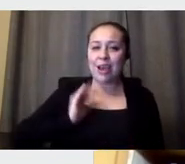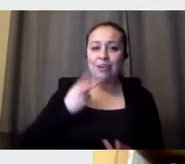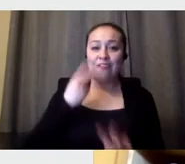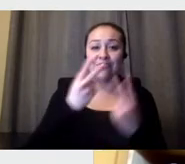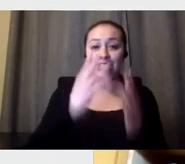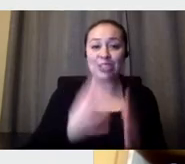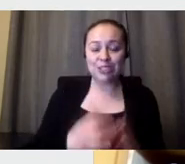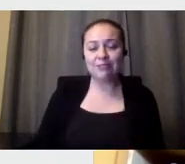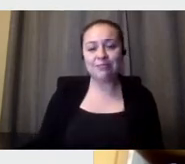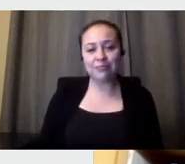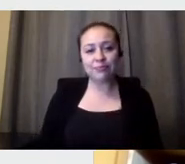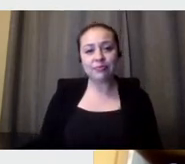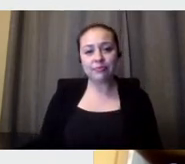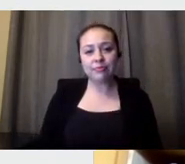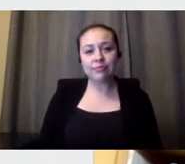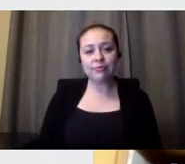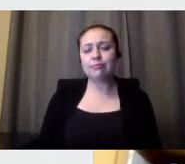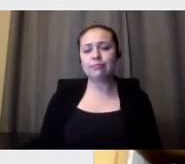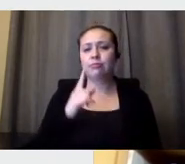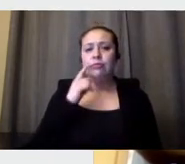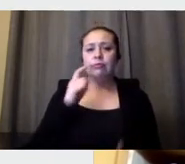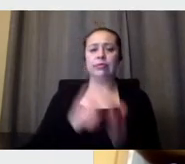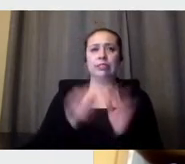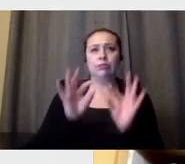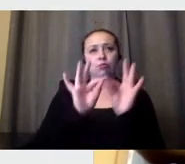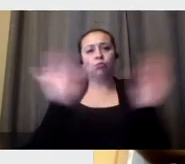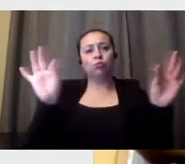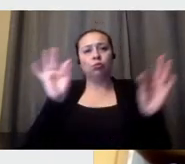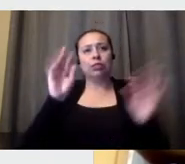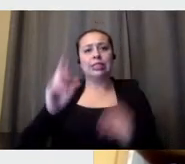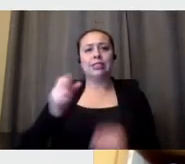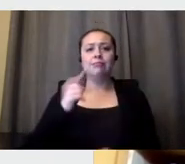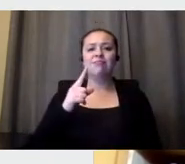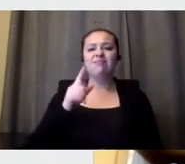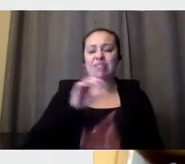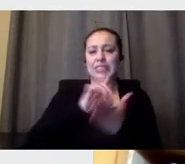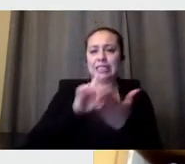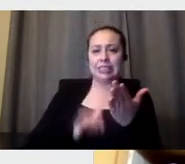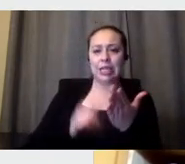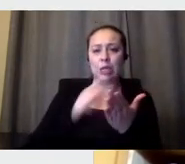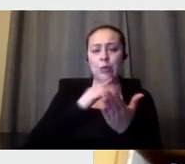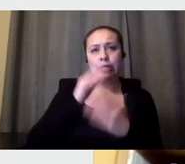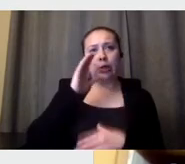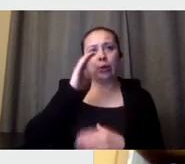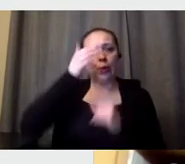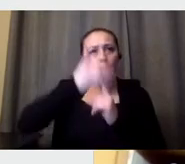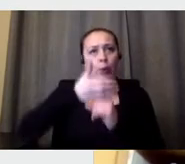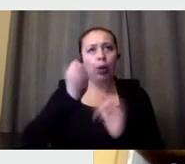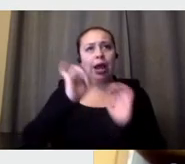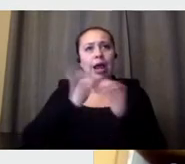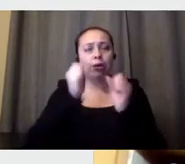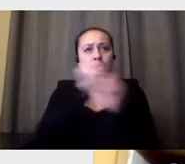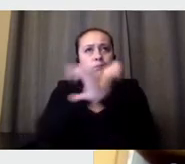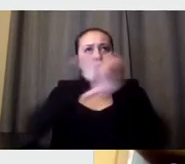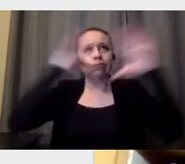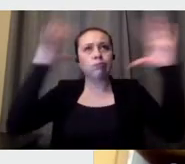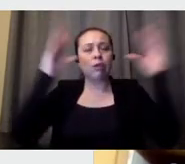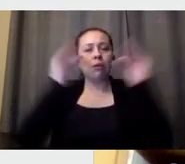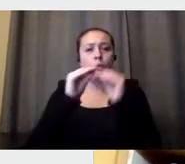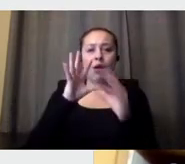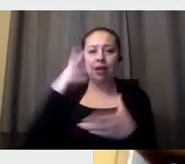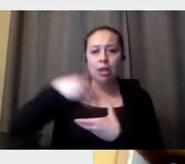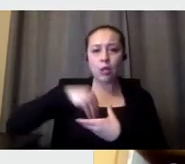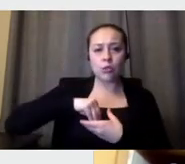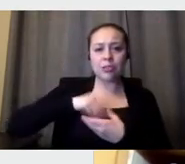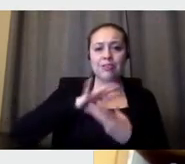leaves us with the universal message that design is a lens through which we can envision a more inclusive and sustainable tomorrow.